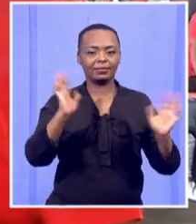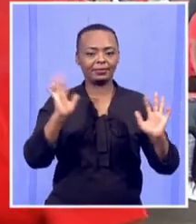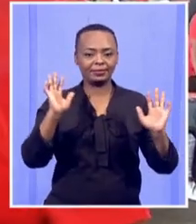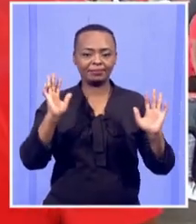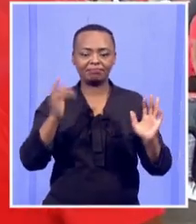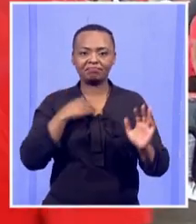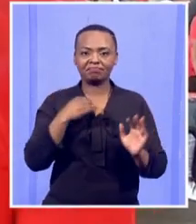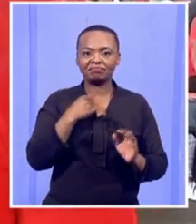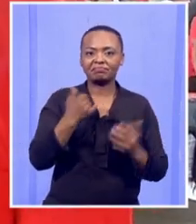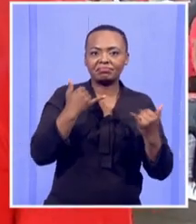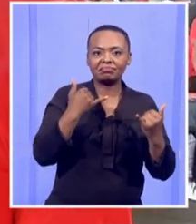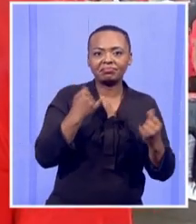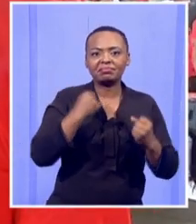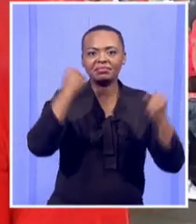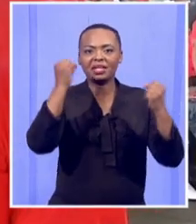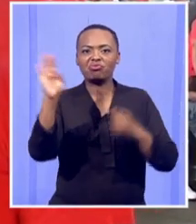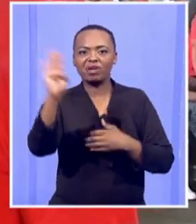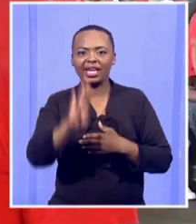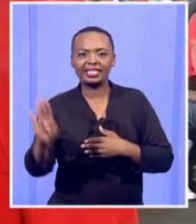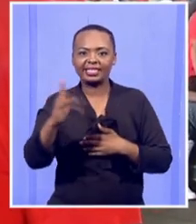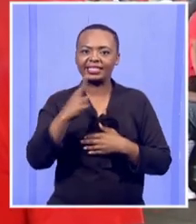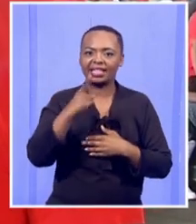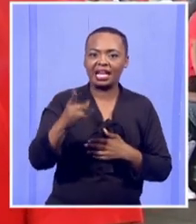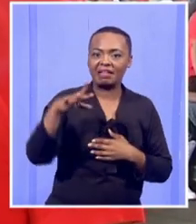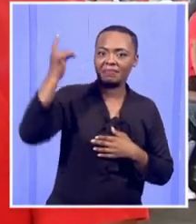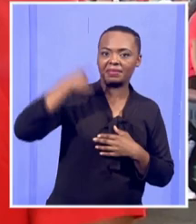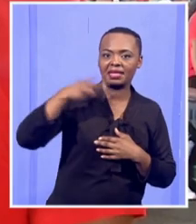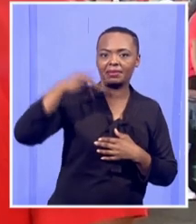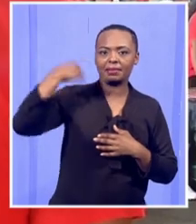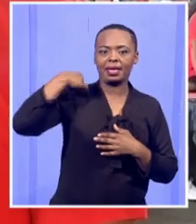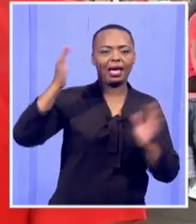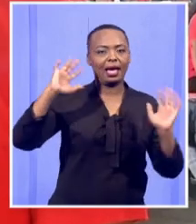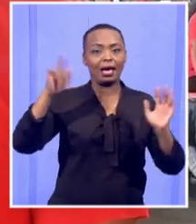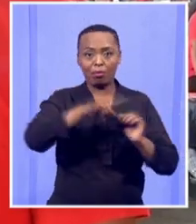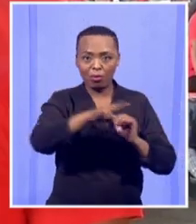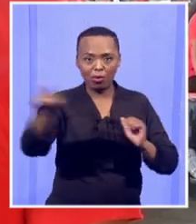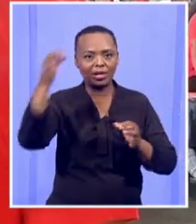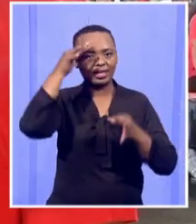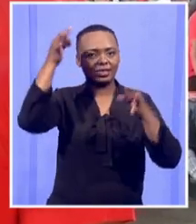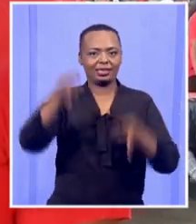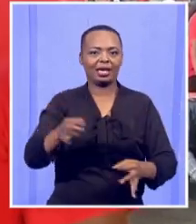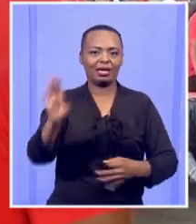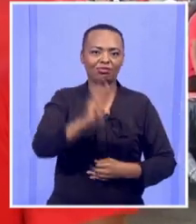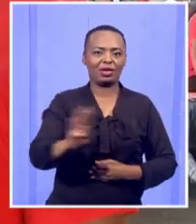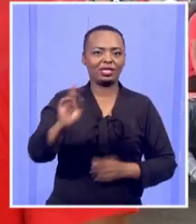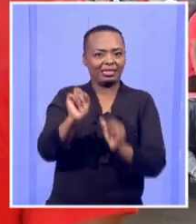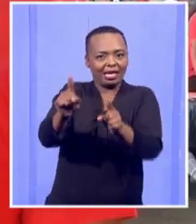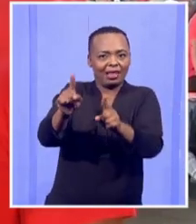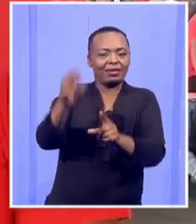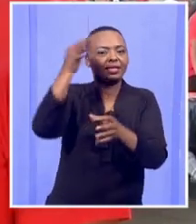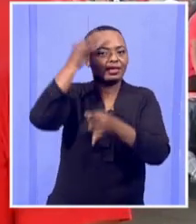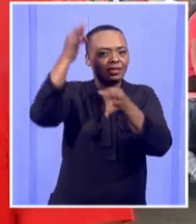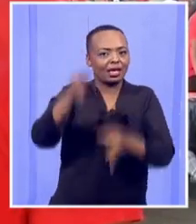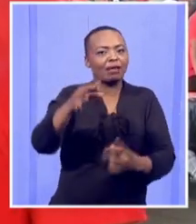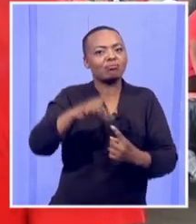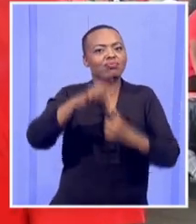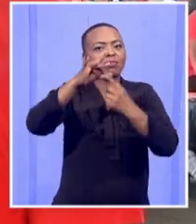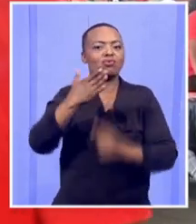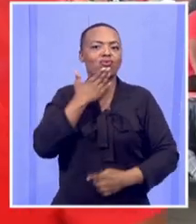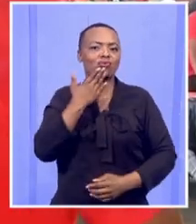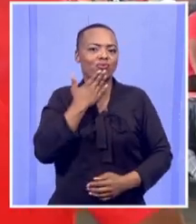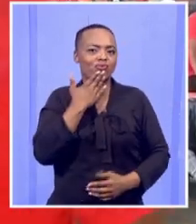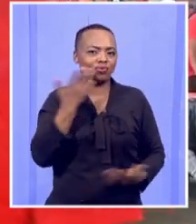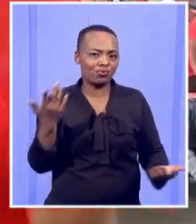influence branches of the EFF otherwise. They will decide on their own whom to elect as their